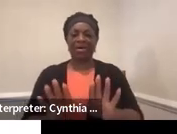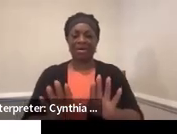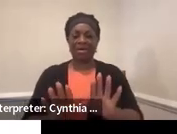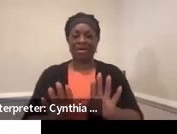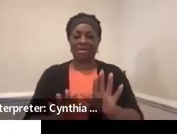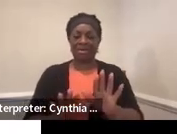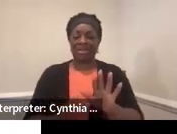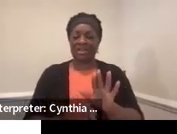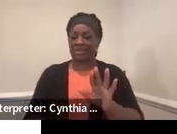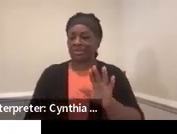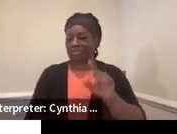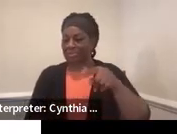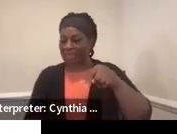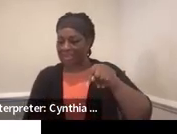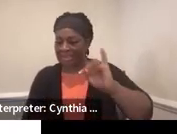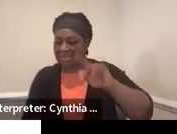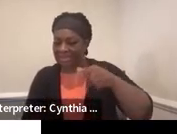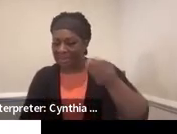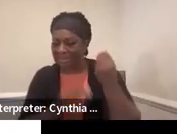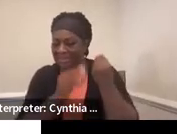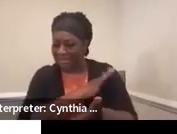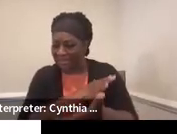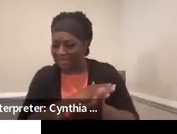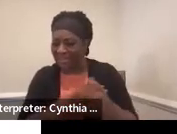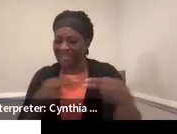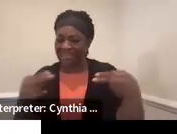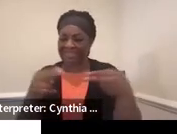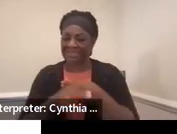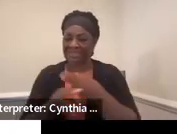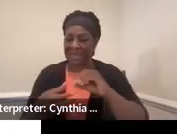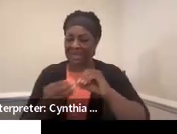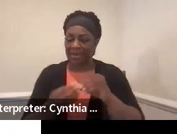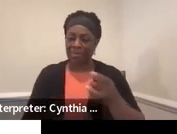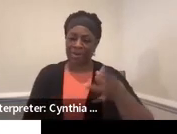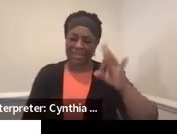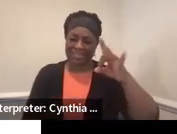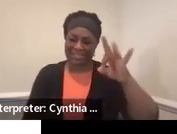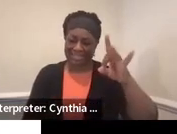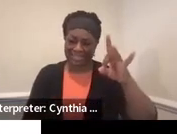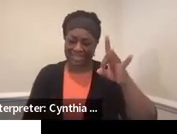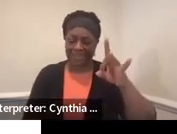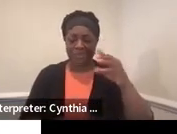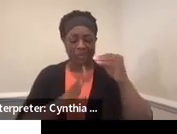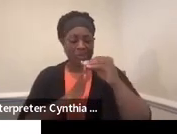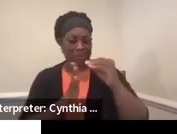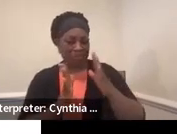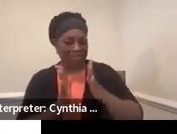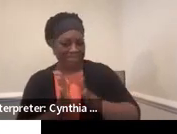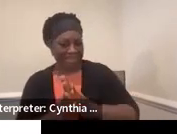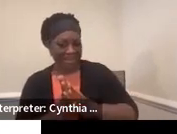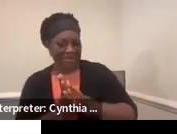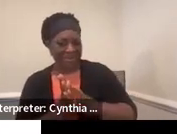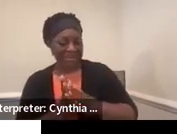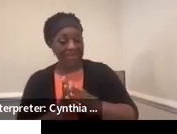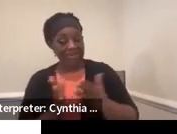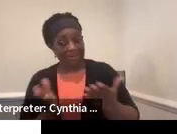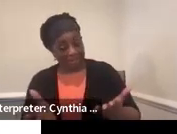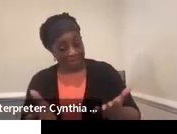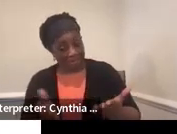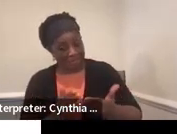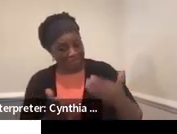tips for families and professionals. And this is slide 18. So let me just make a note because as I said,